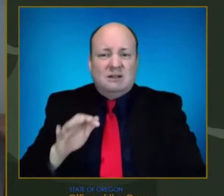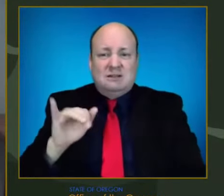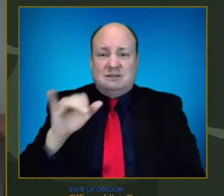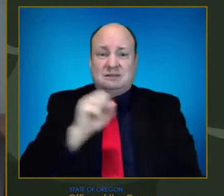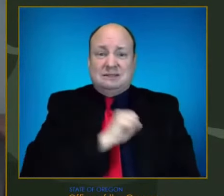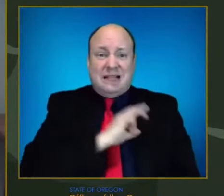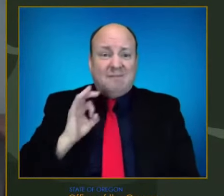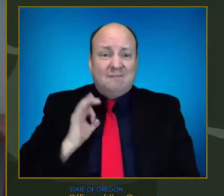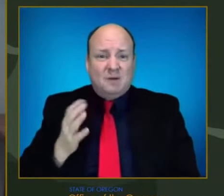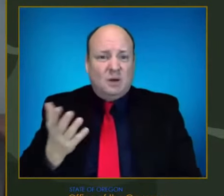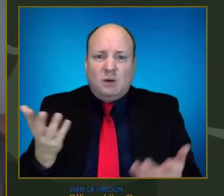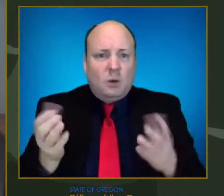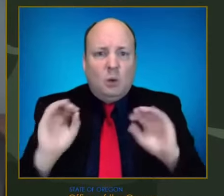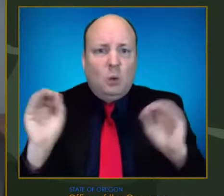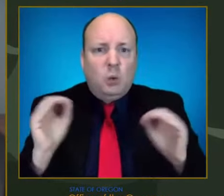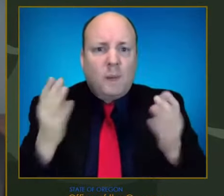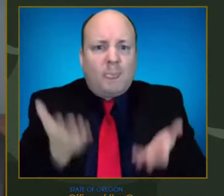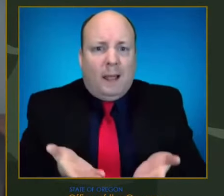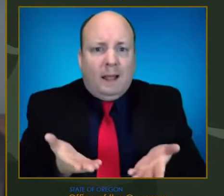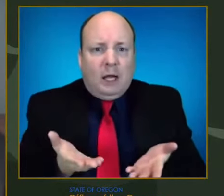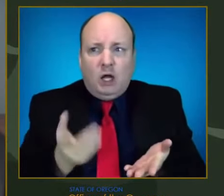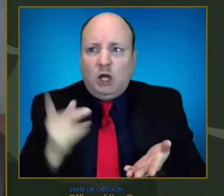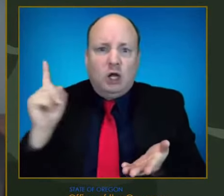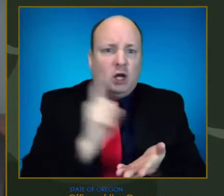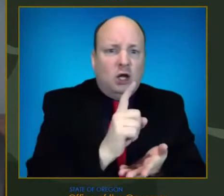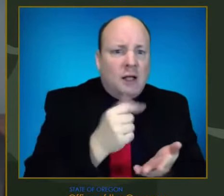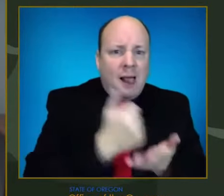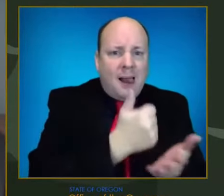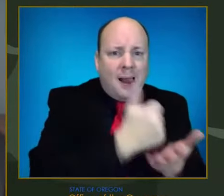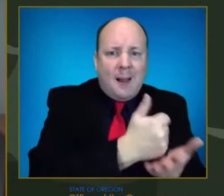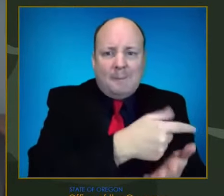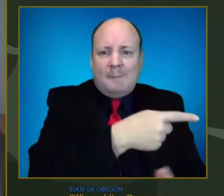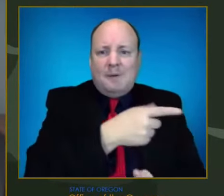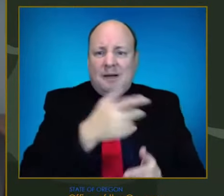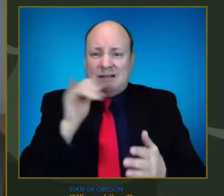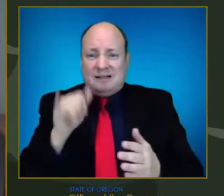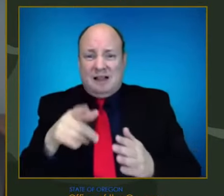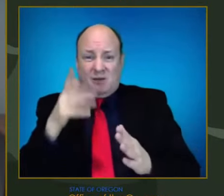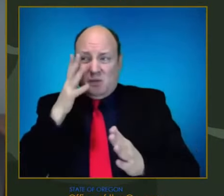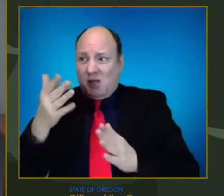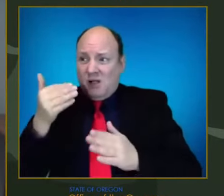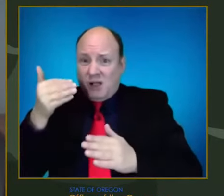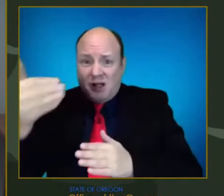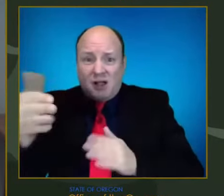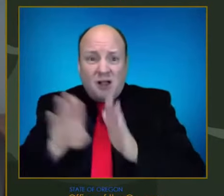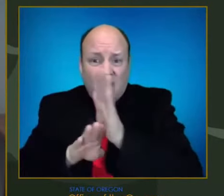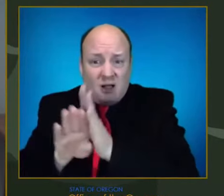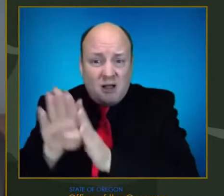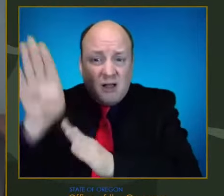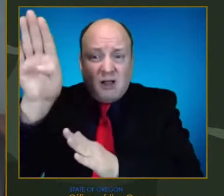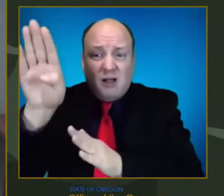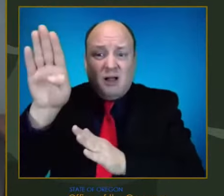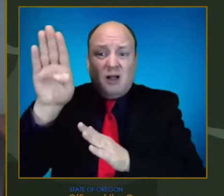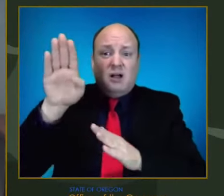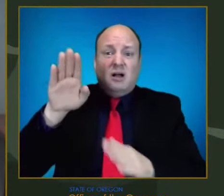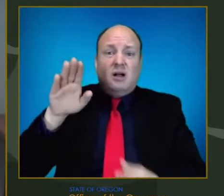This news of another surge is particularly disappointing because we're just starting to emerge from the Delta variant and